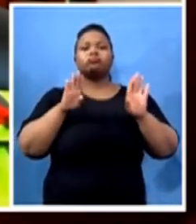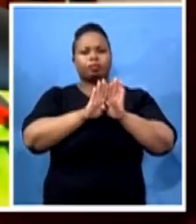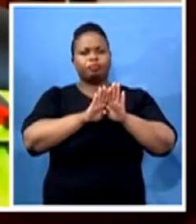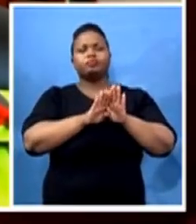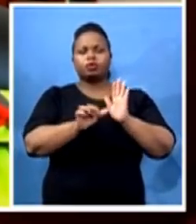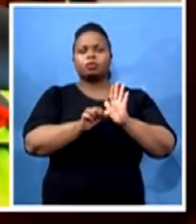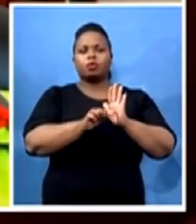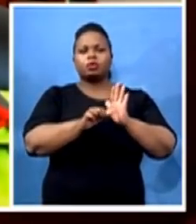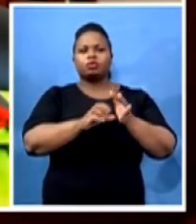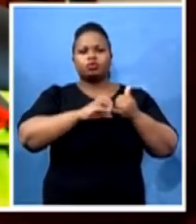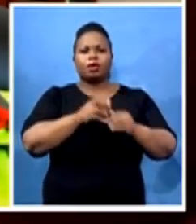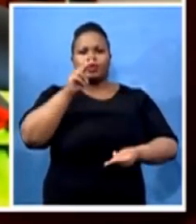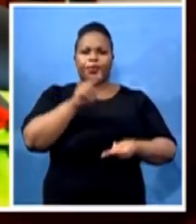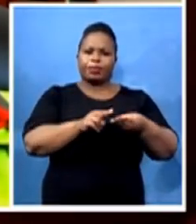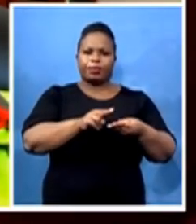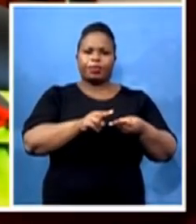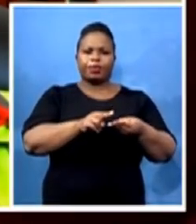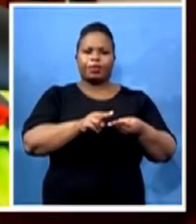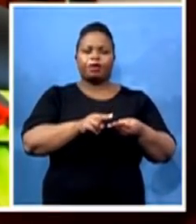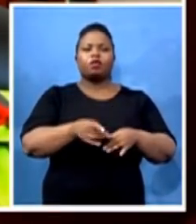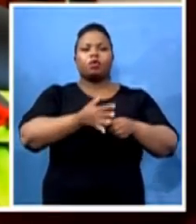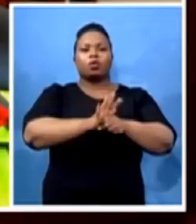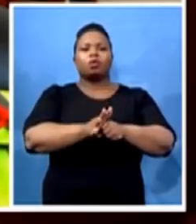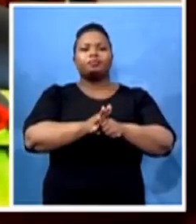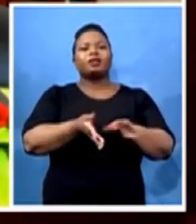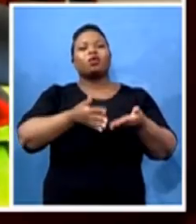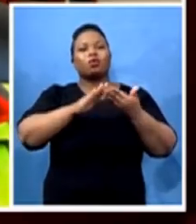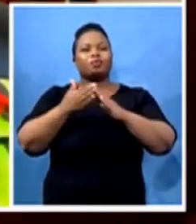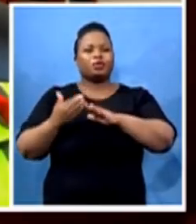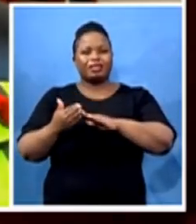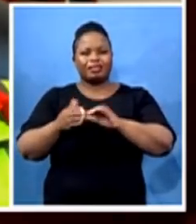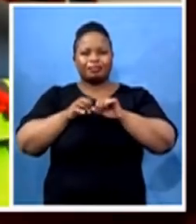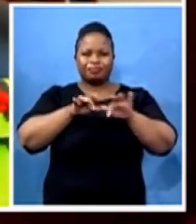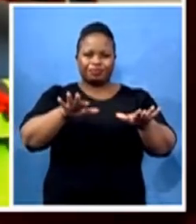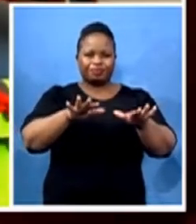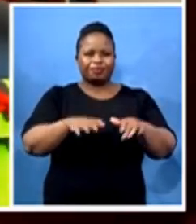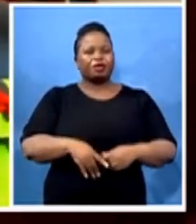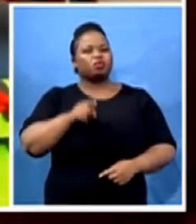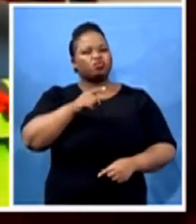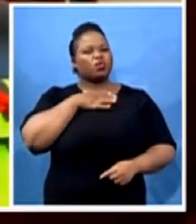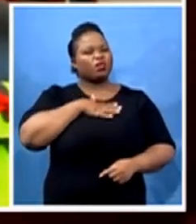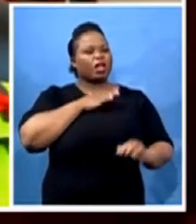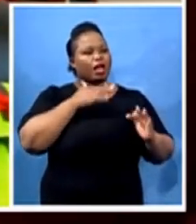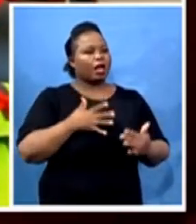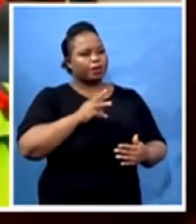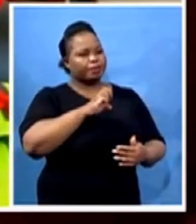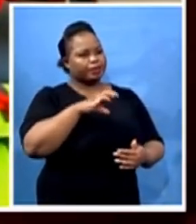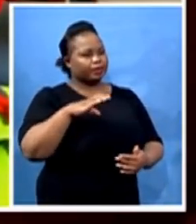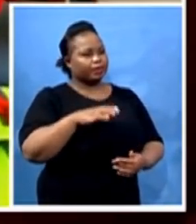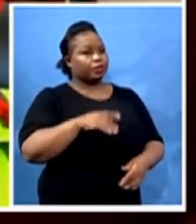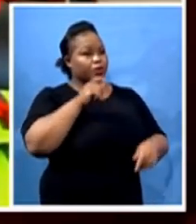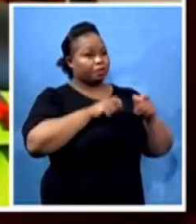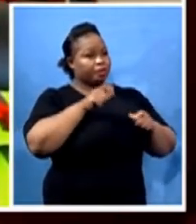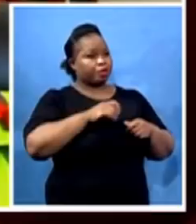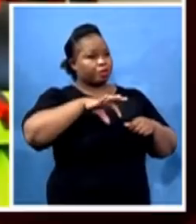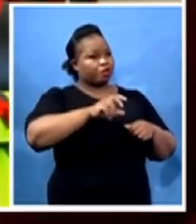reducing community transmission. What's your general sense, MEC? Were people in your province adhering to the lockdown